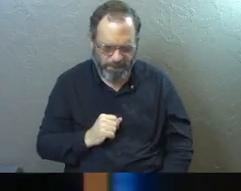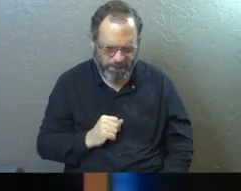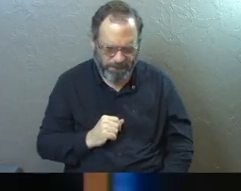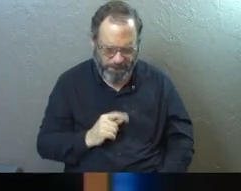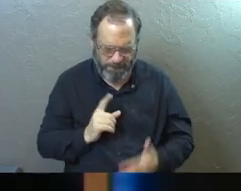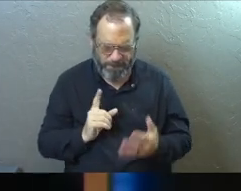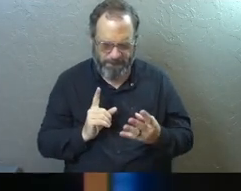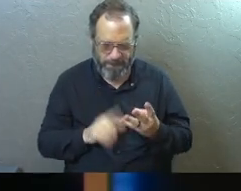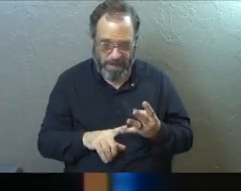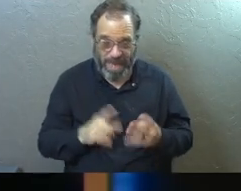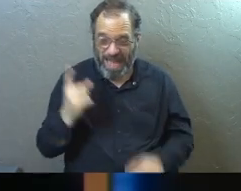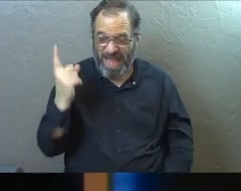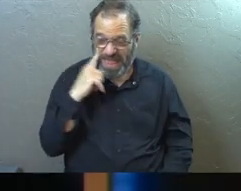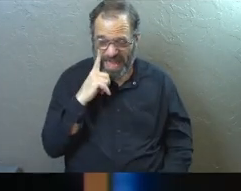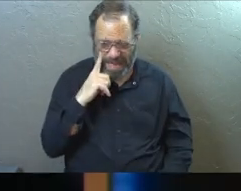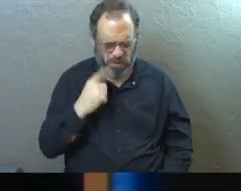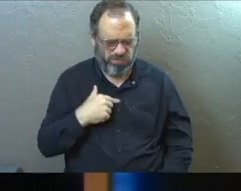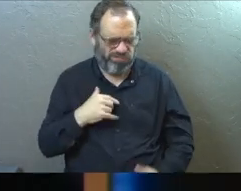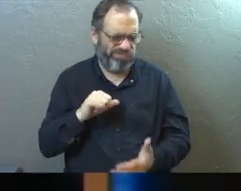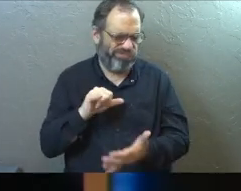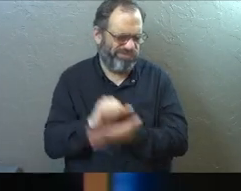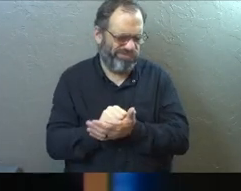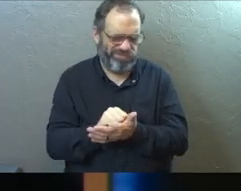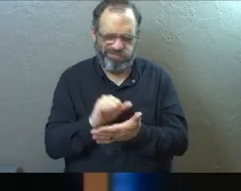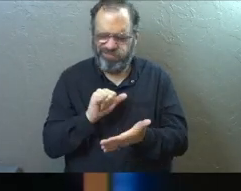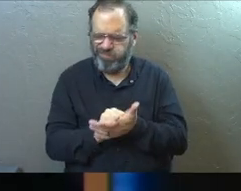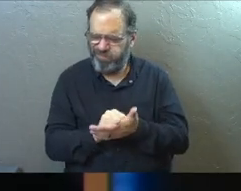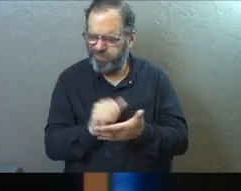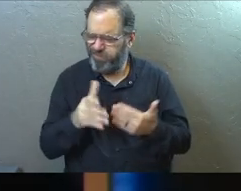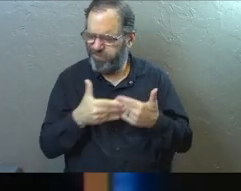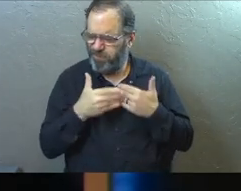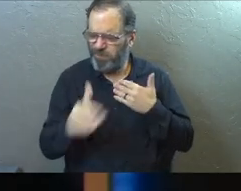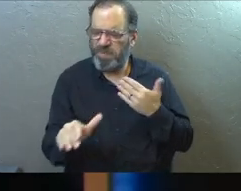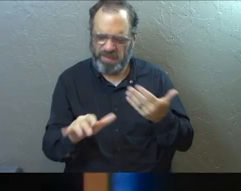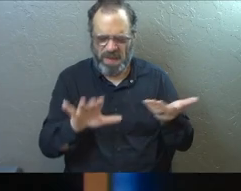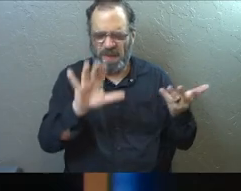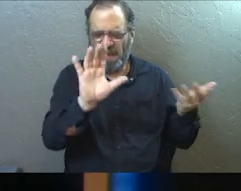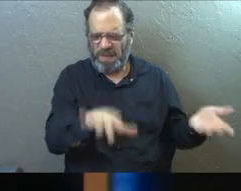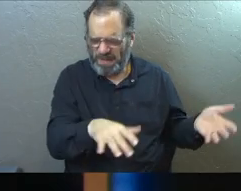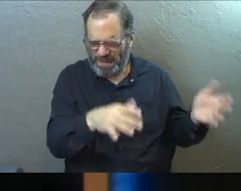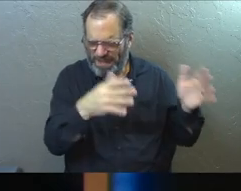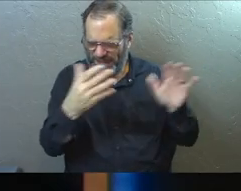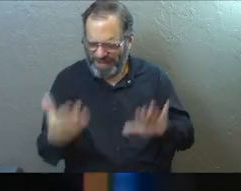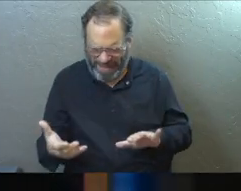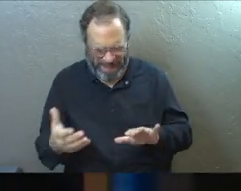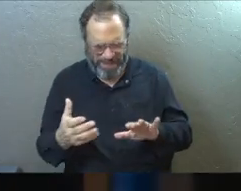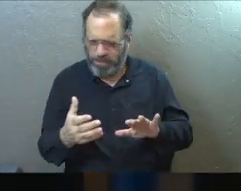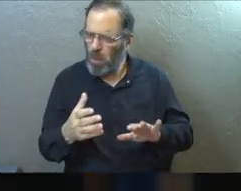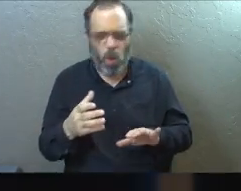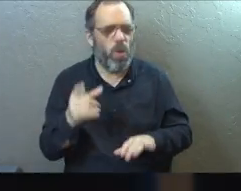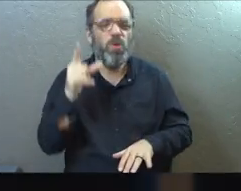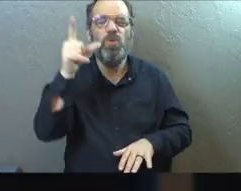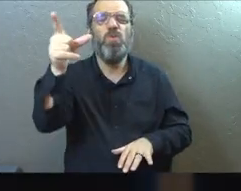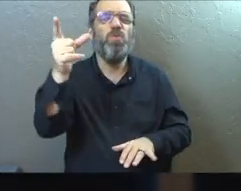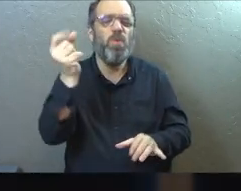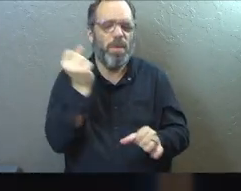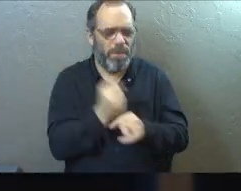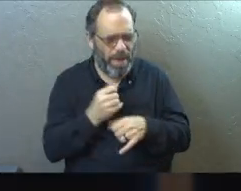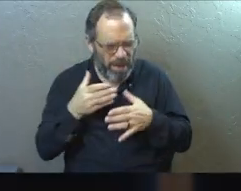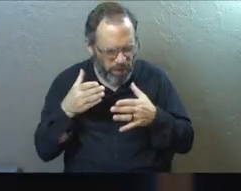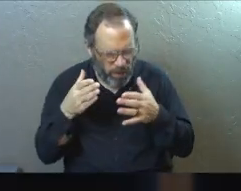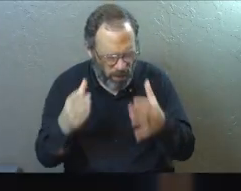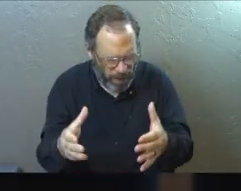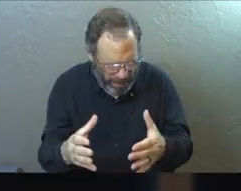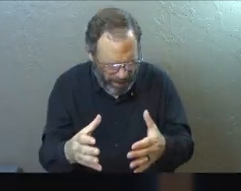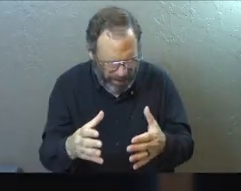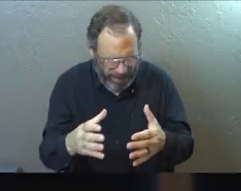And God, if we think there's no way forward, God, we feel like we're at a dead end. God, you are a way maker. God, you provide a path. Help